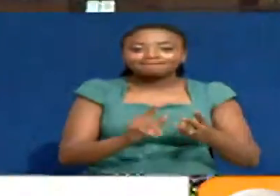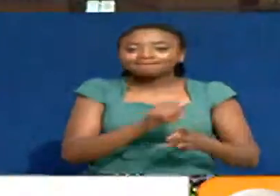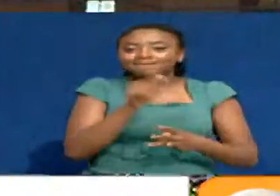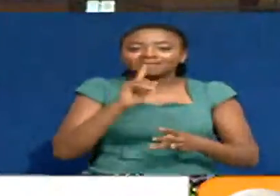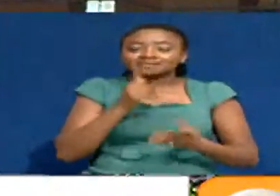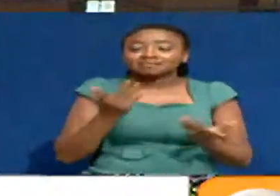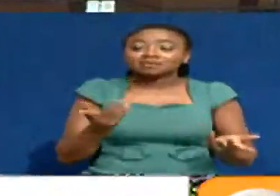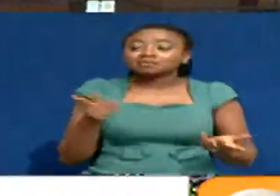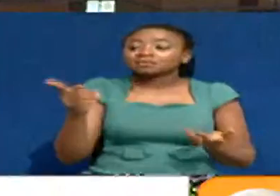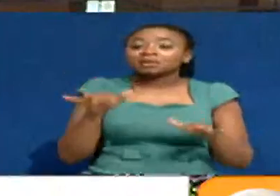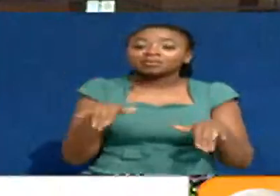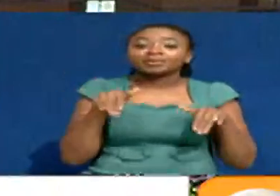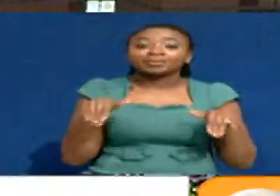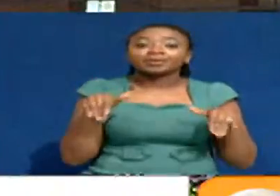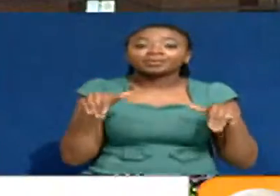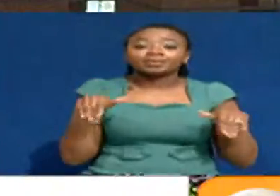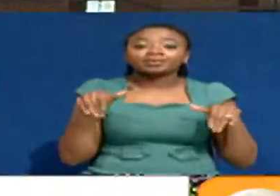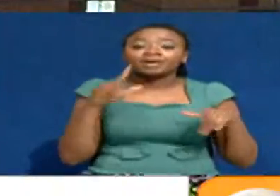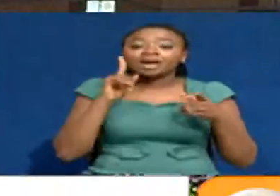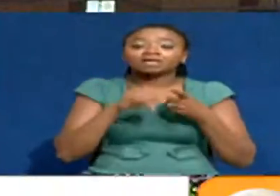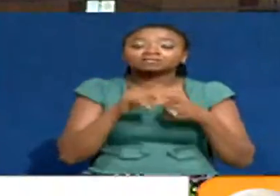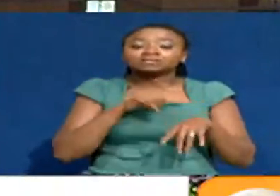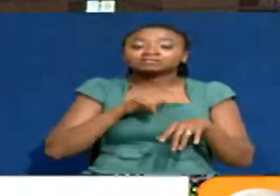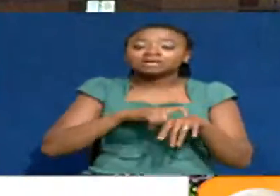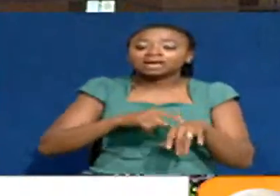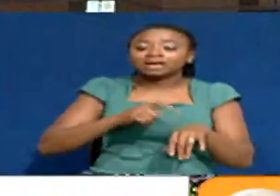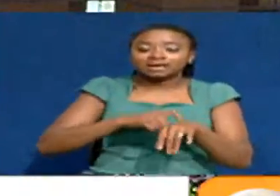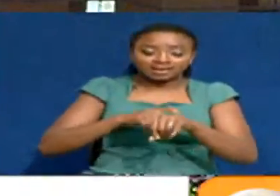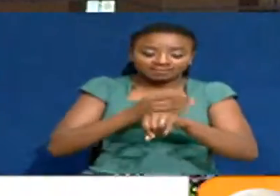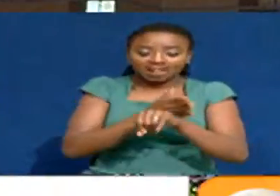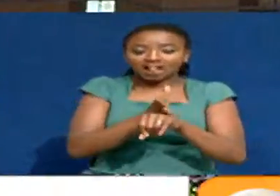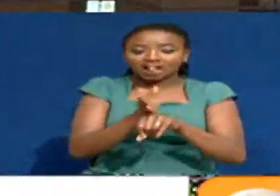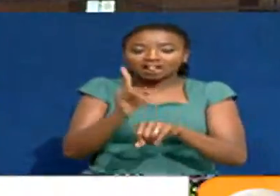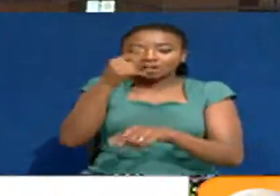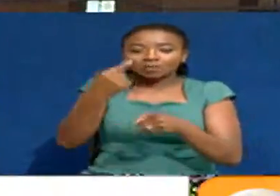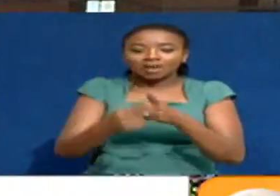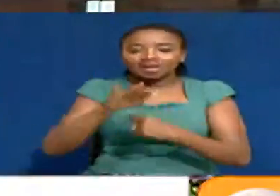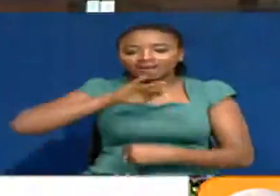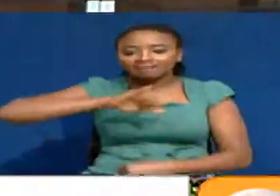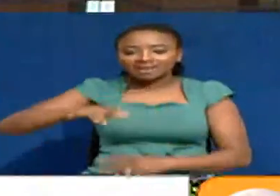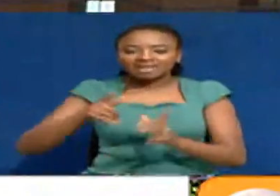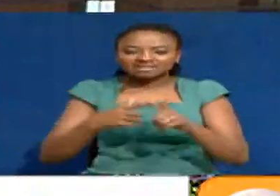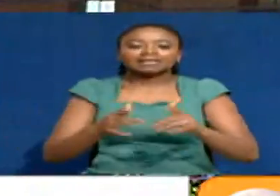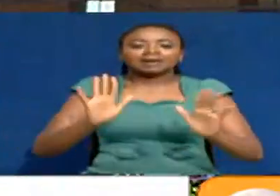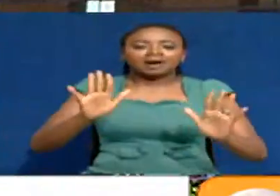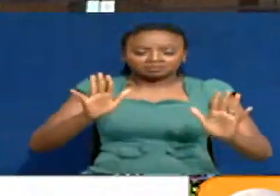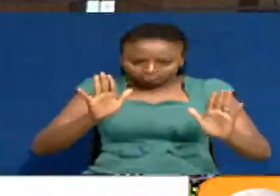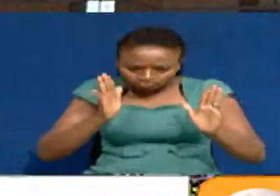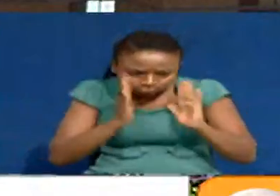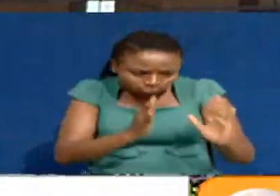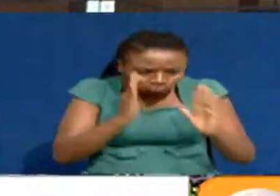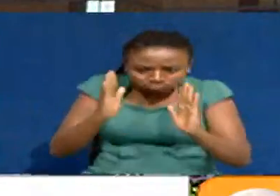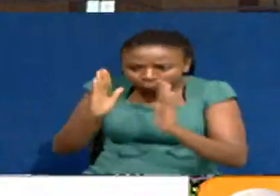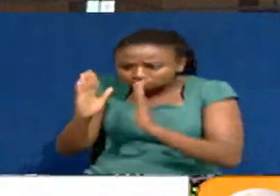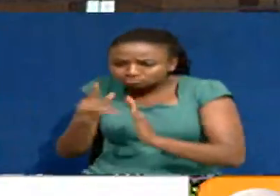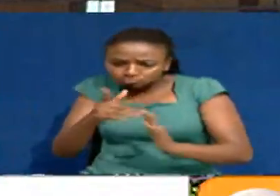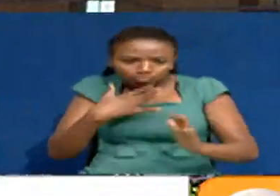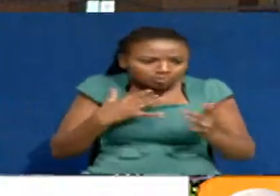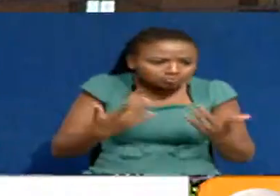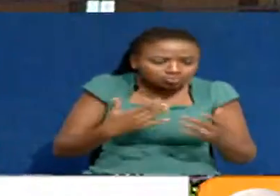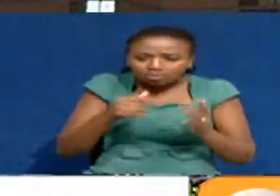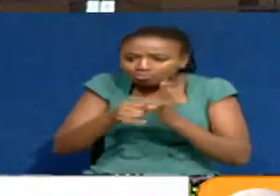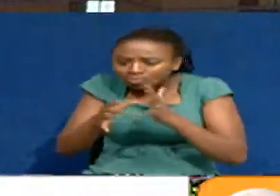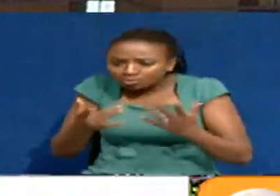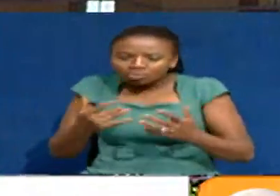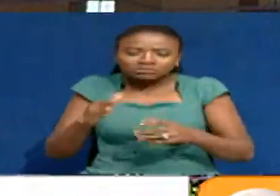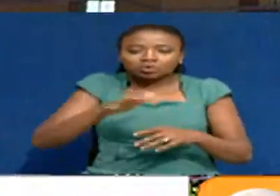waited and waited until when it's one year to the next election and then conveniently cared for the challenge of the constituencies.